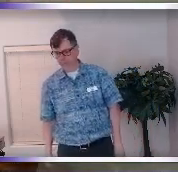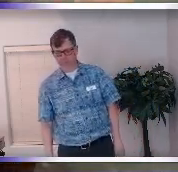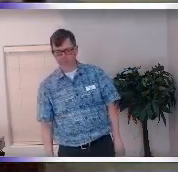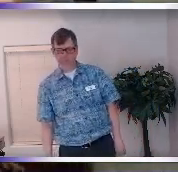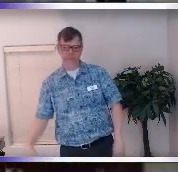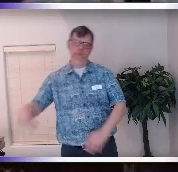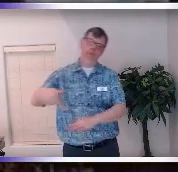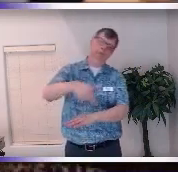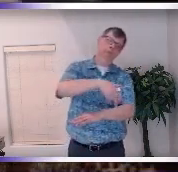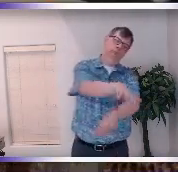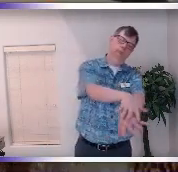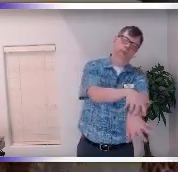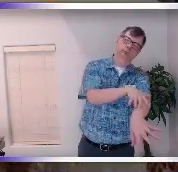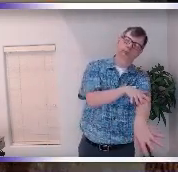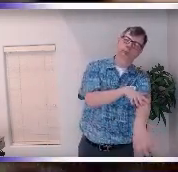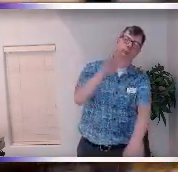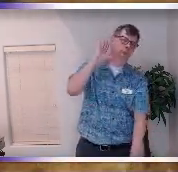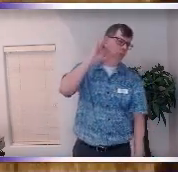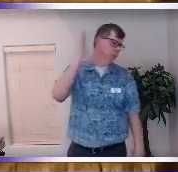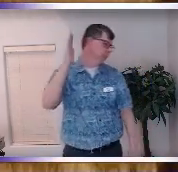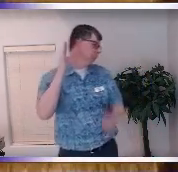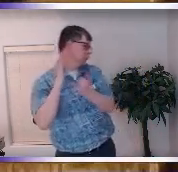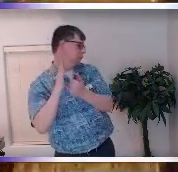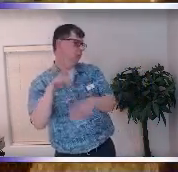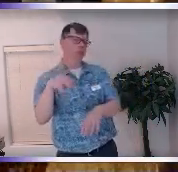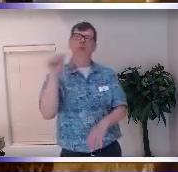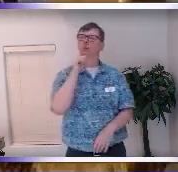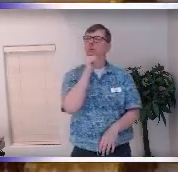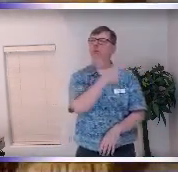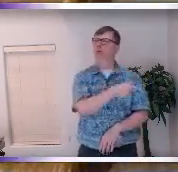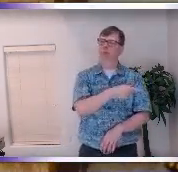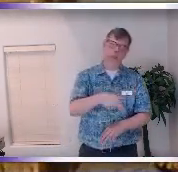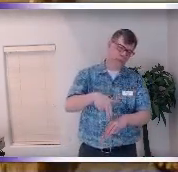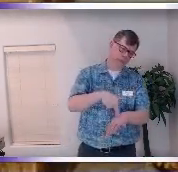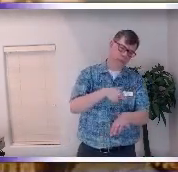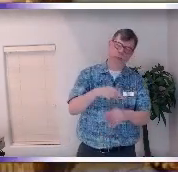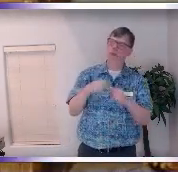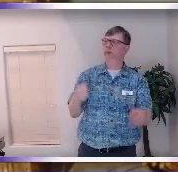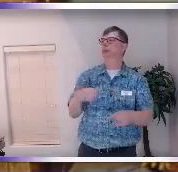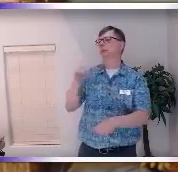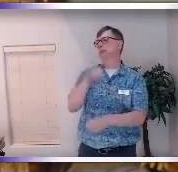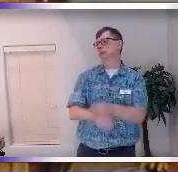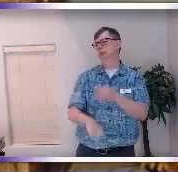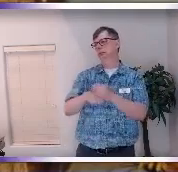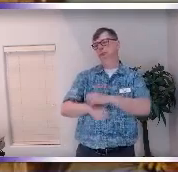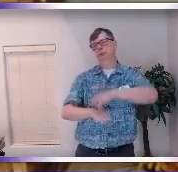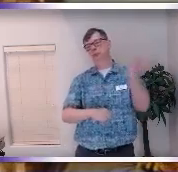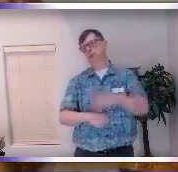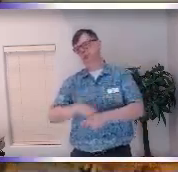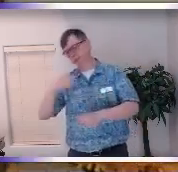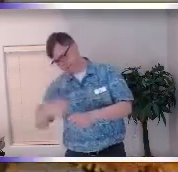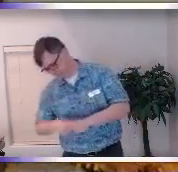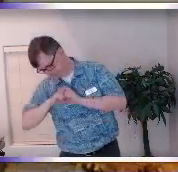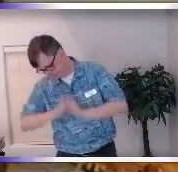where they're walking along and I don't know if you've ever heard it and uh he was walking with a friend and there was a yard and it was disheveled and you know and the guy